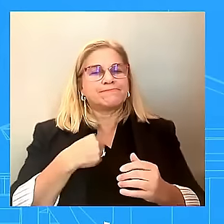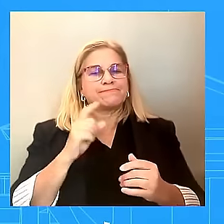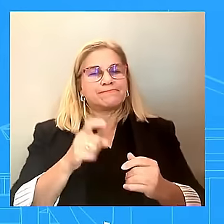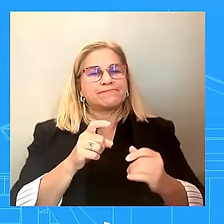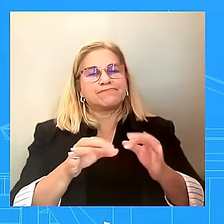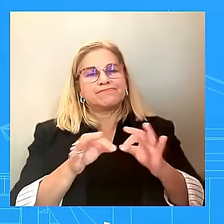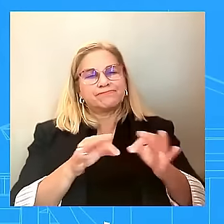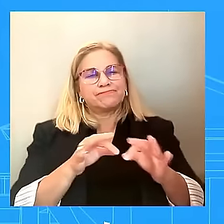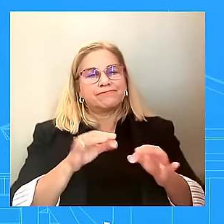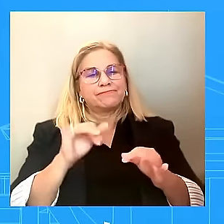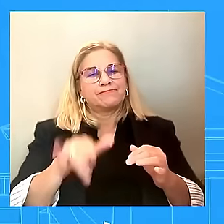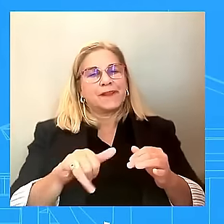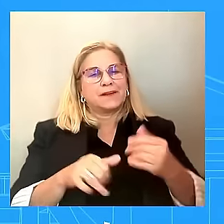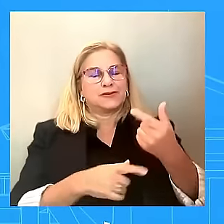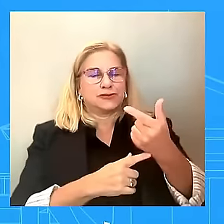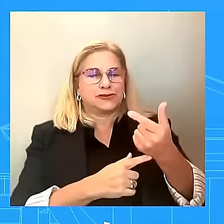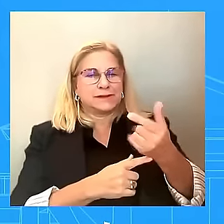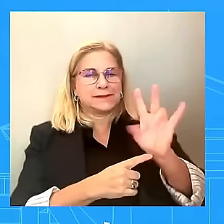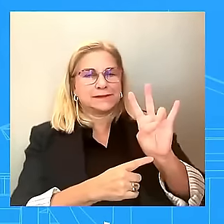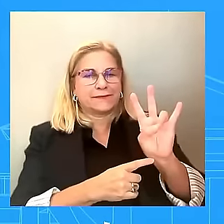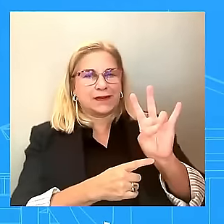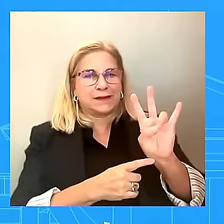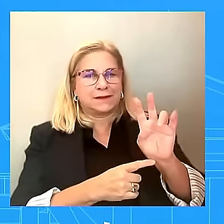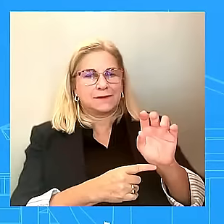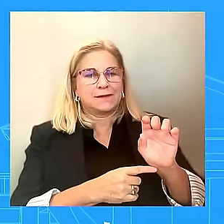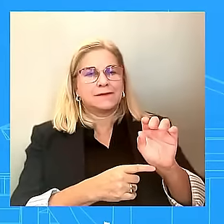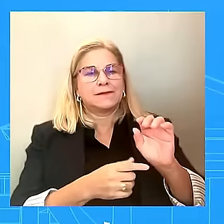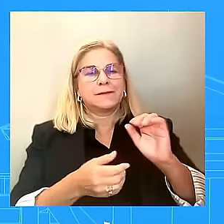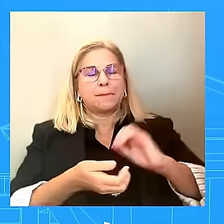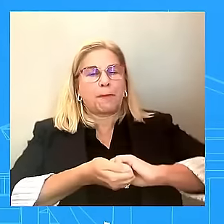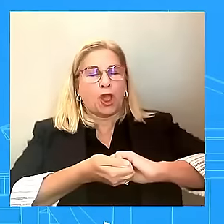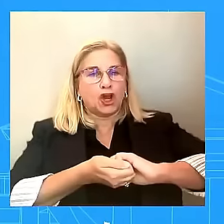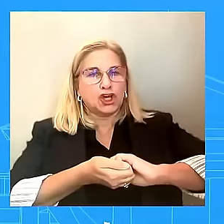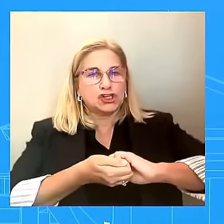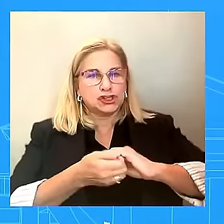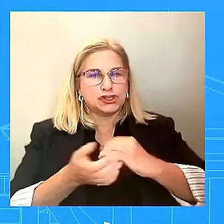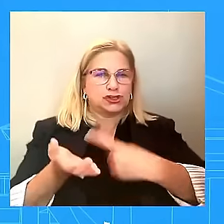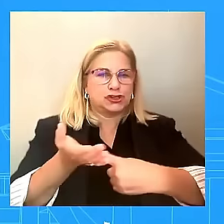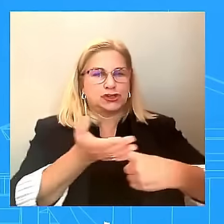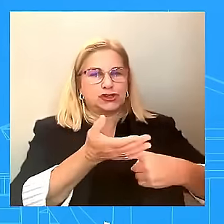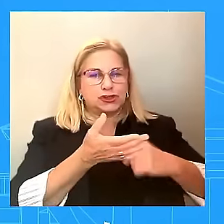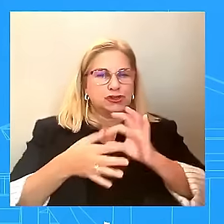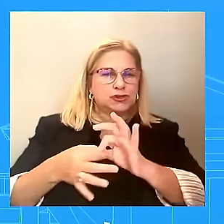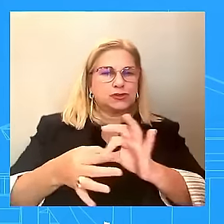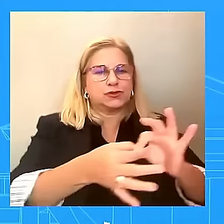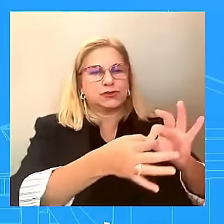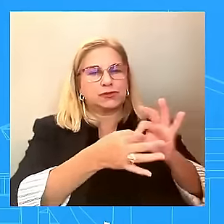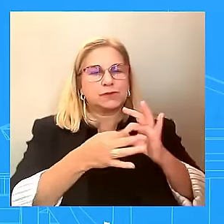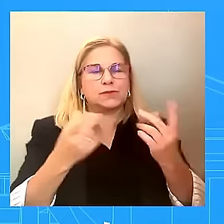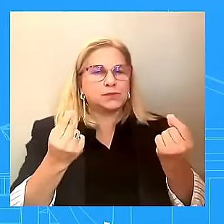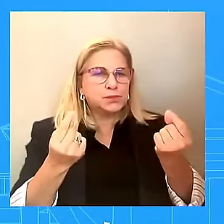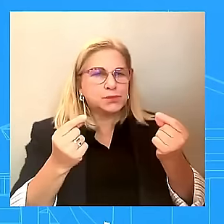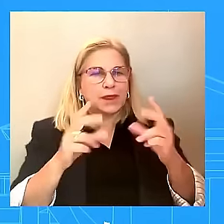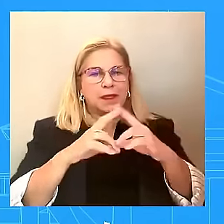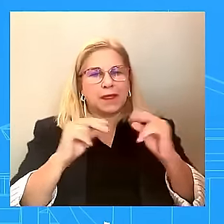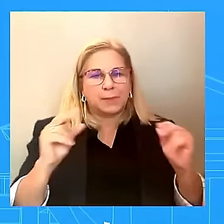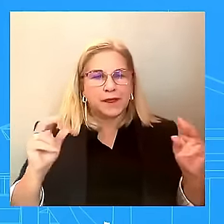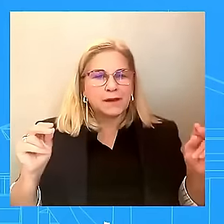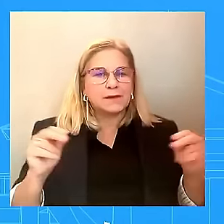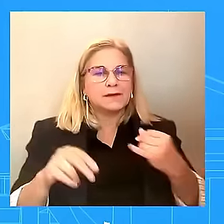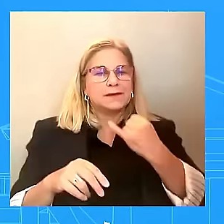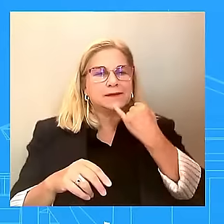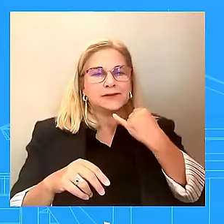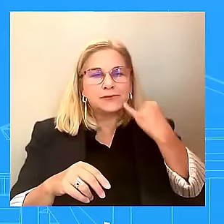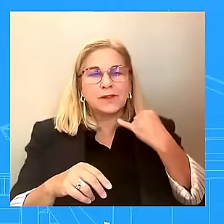Middle East partners. The situation between Lebanon and Israel since October 8, 2023 is intolerable and presents an